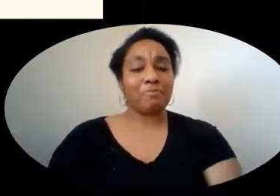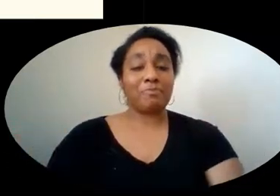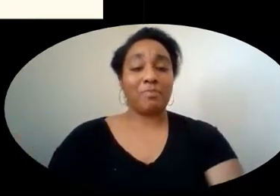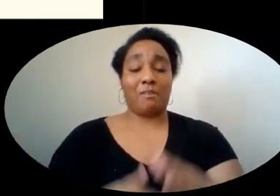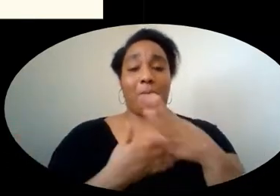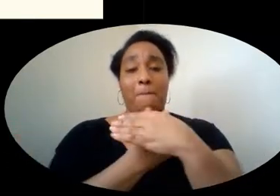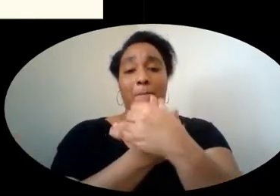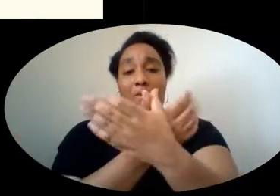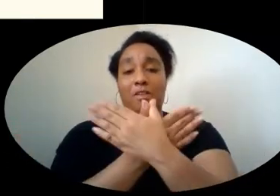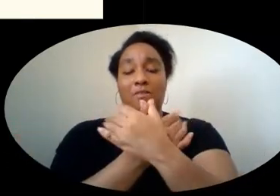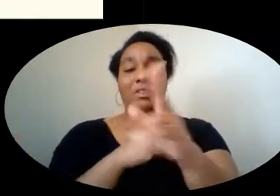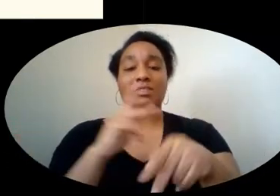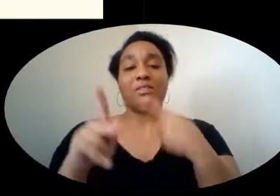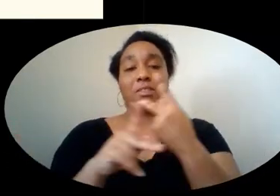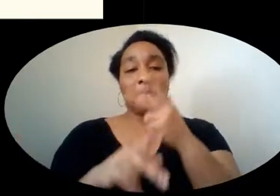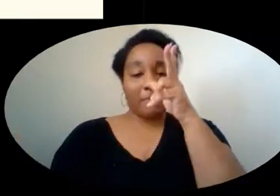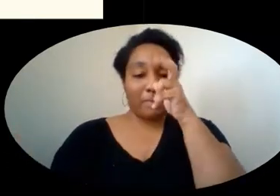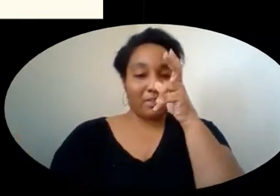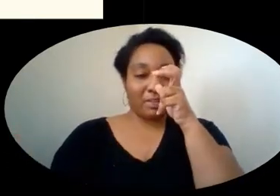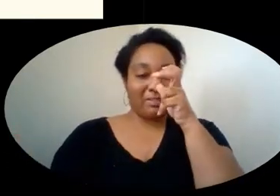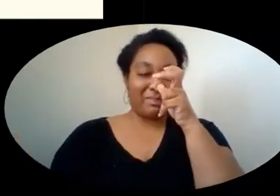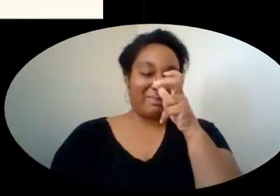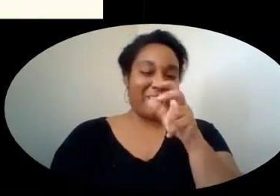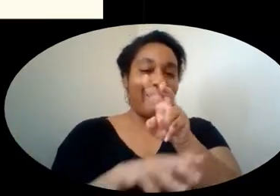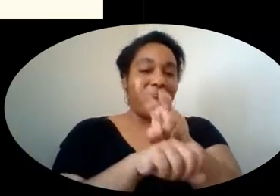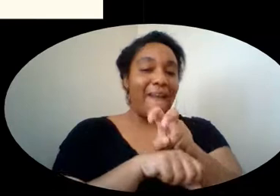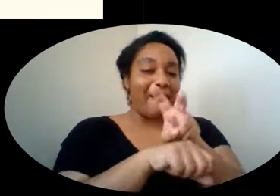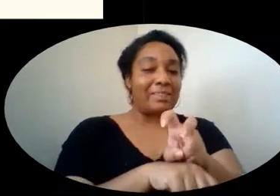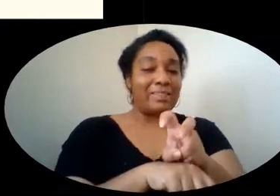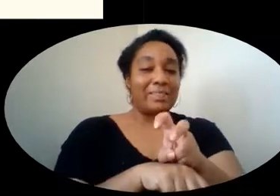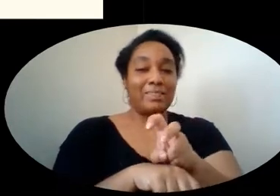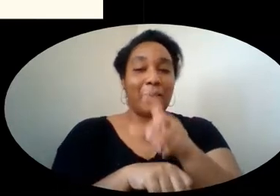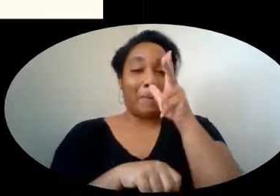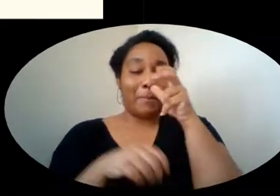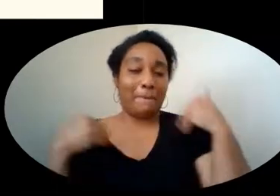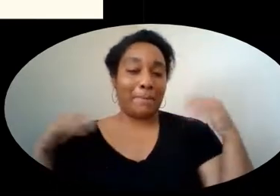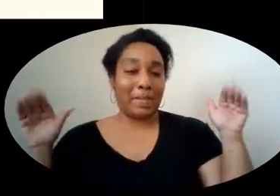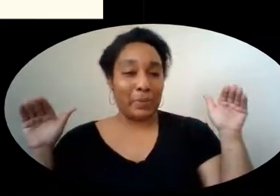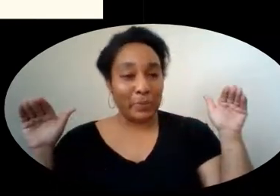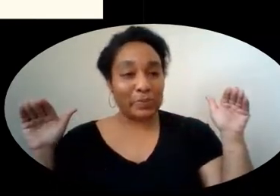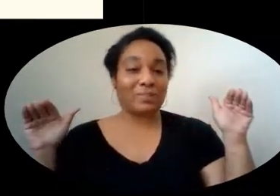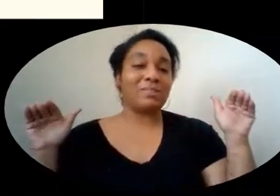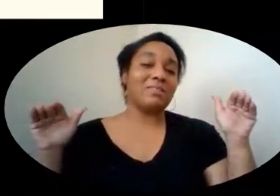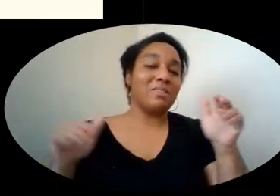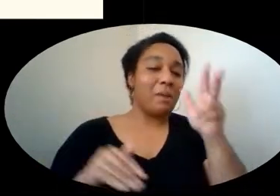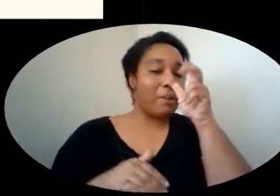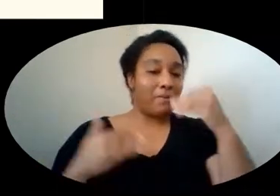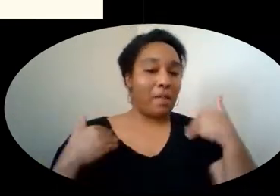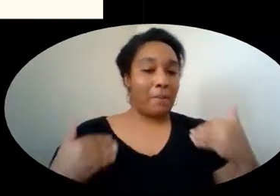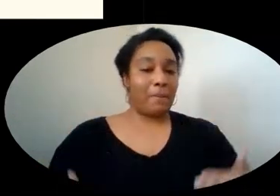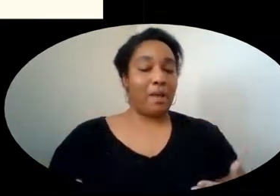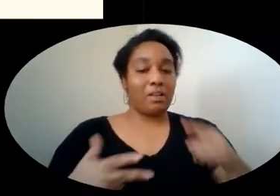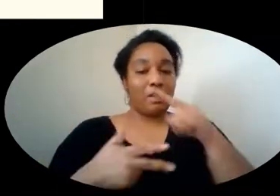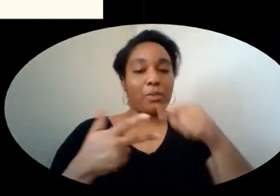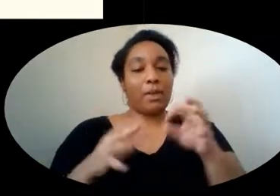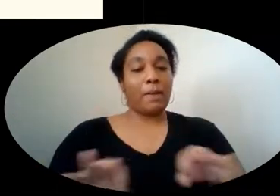Butterflies are a type of insect, like ants, and beetles. Butterfly bodies have